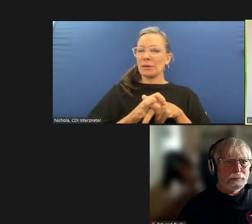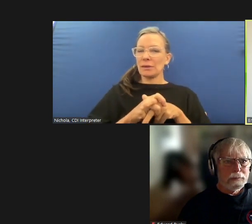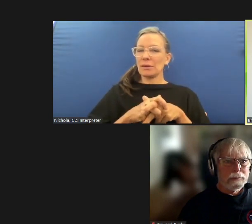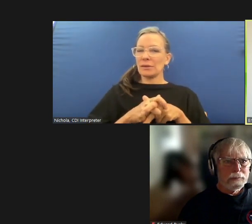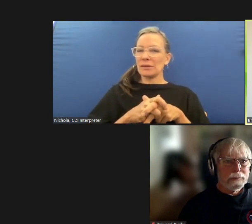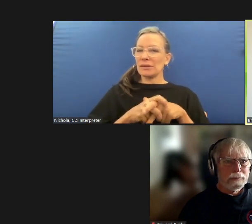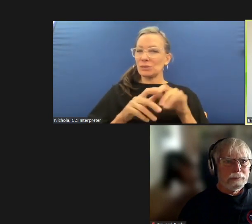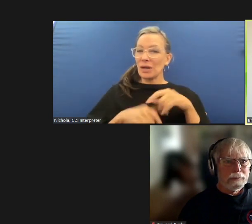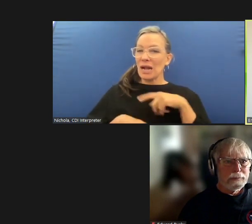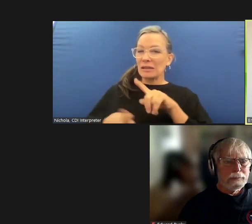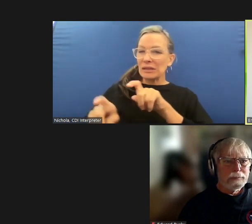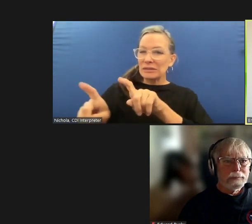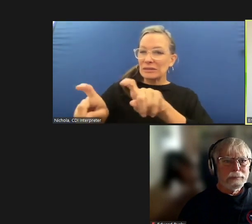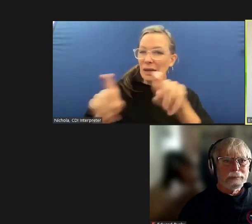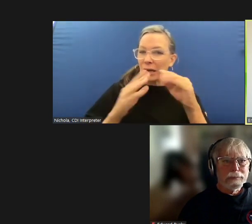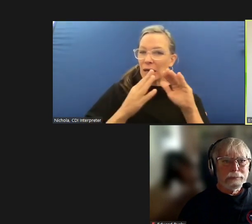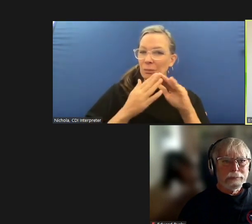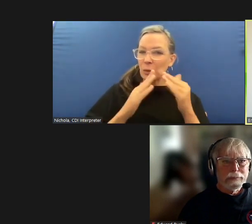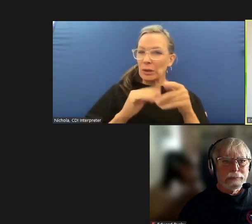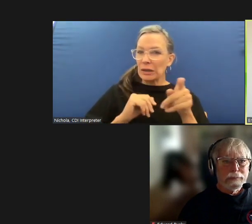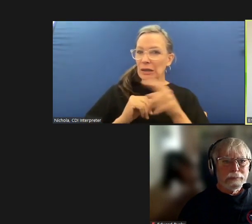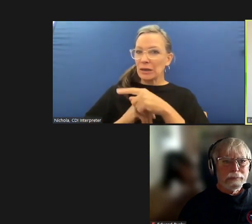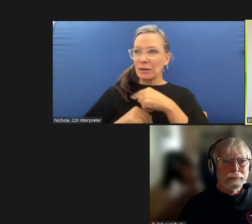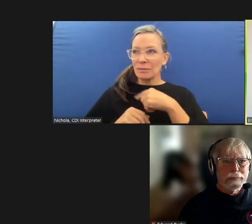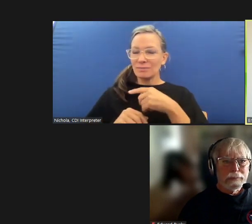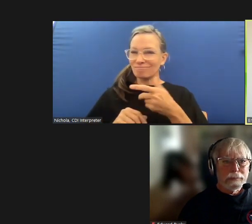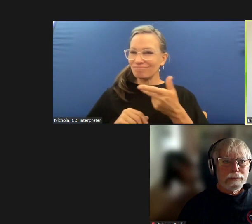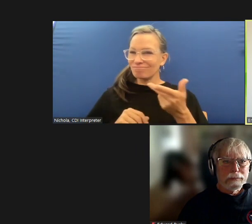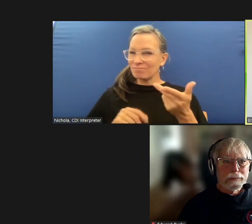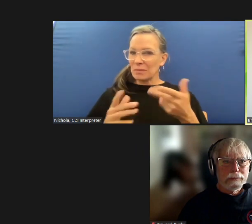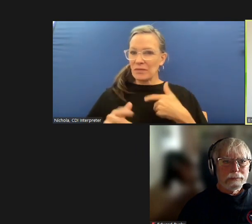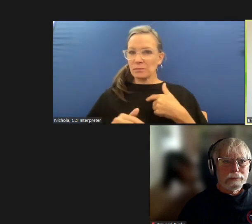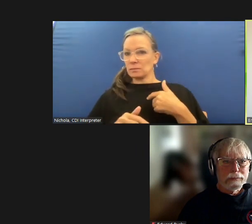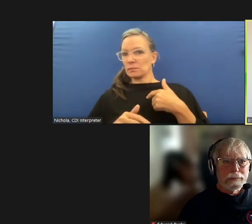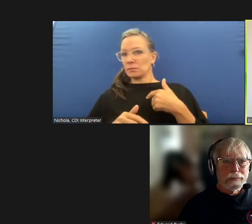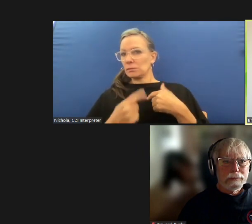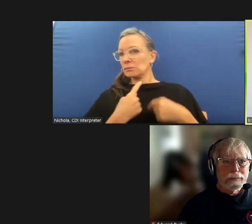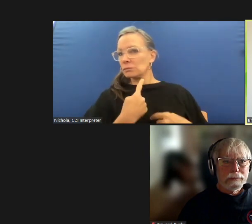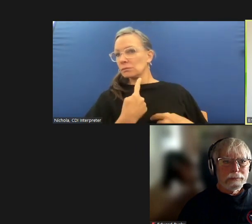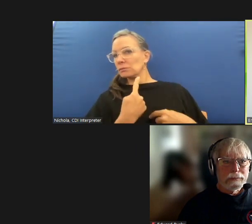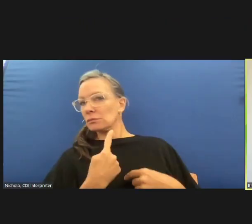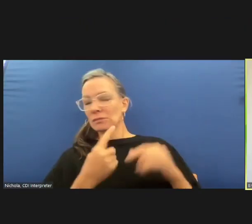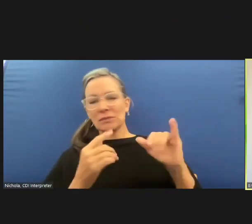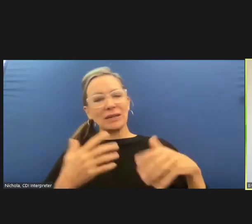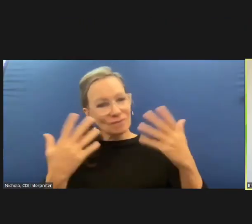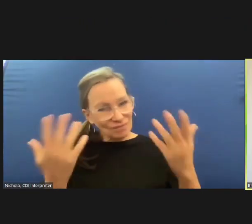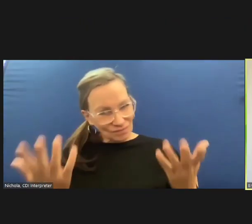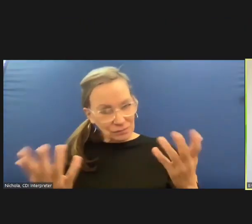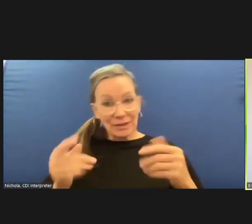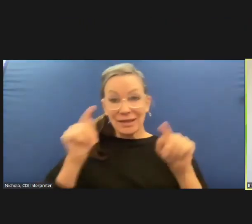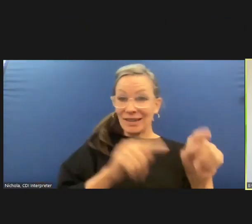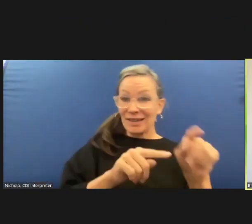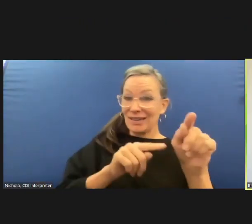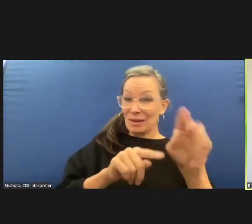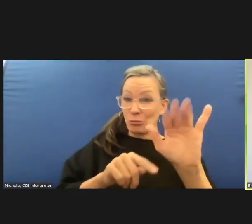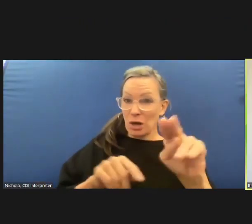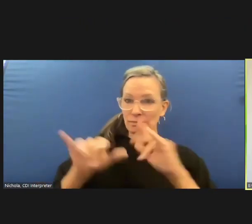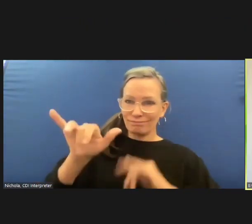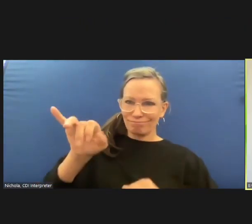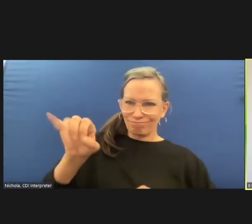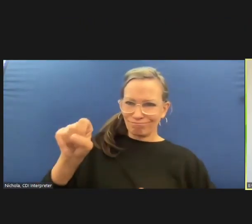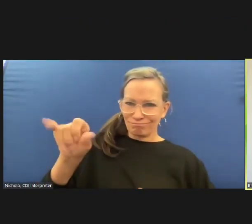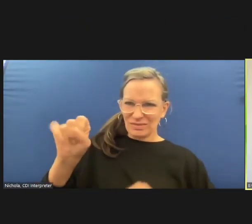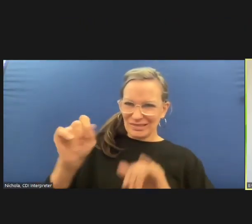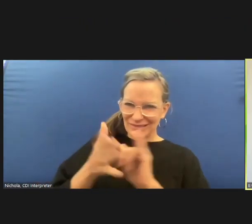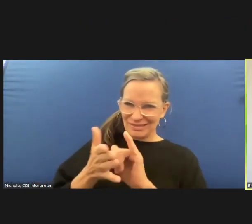know this is important information um you know we're we're still early in these the stages of this but as the um the